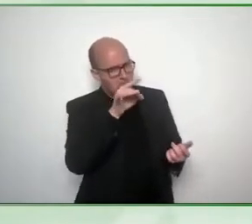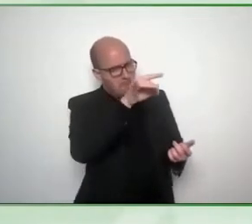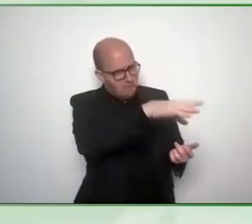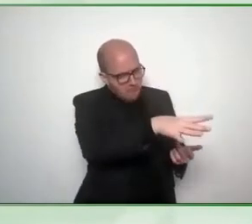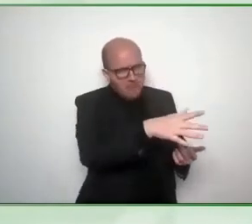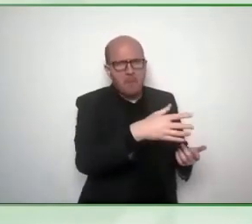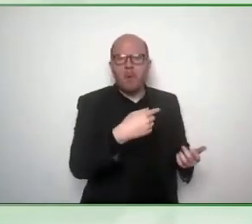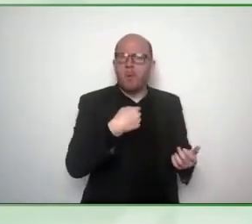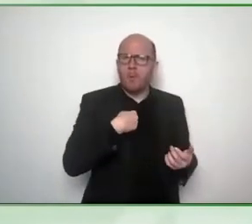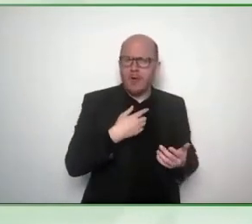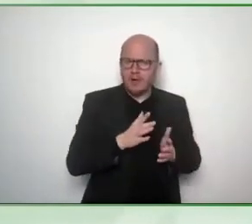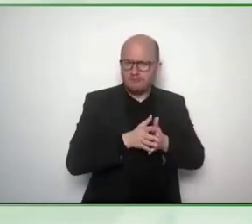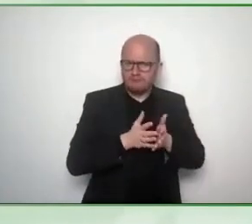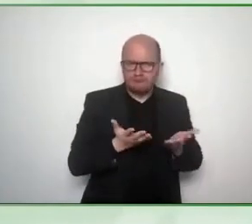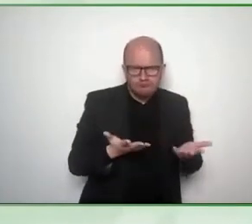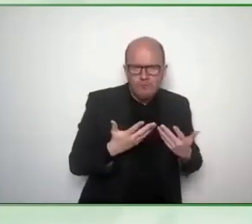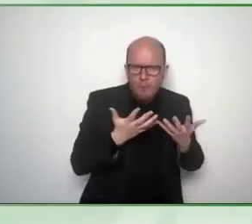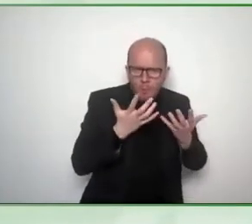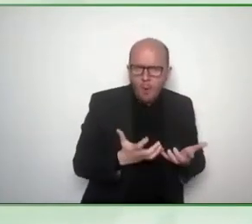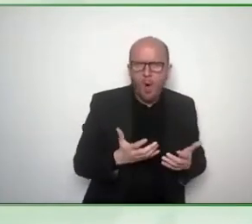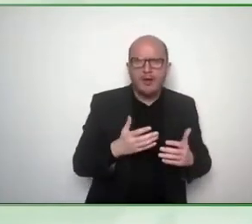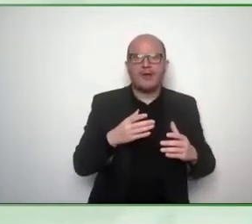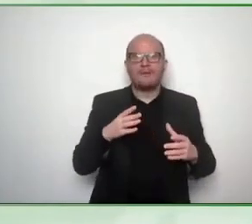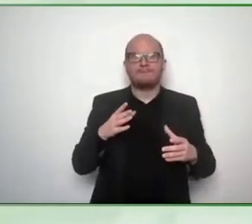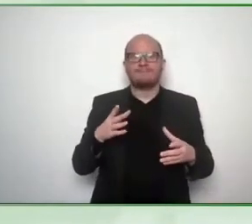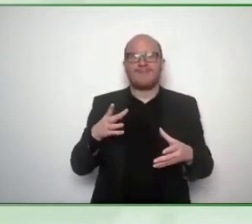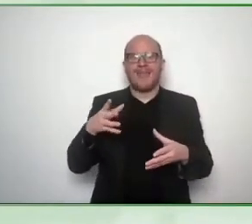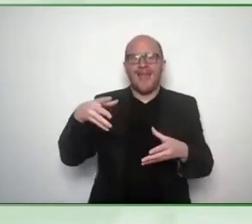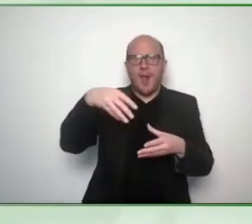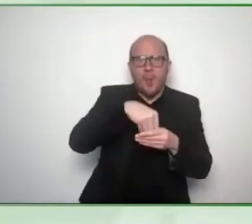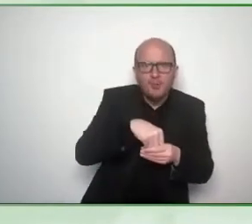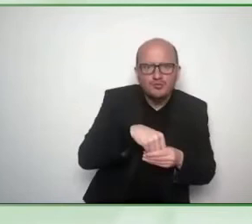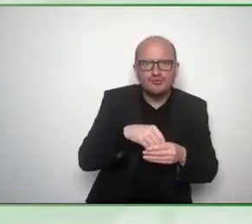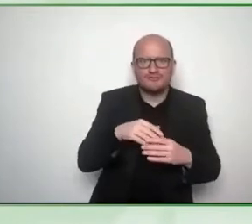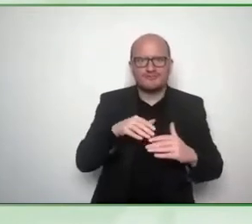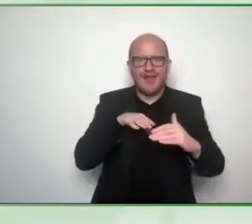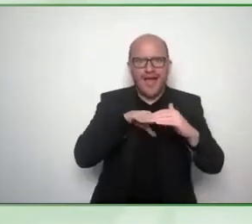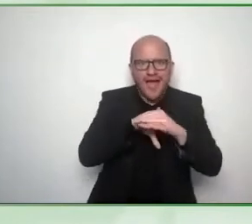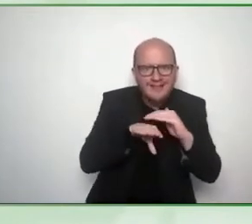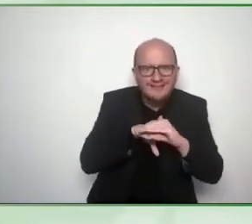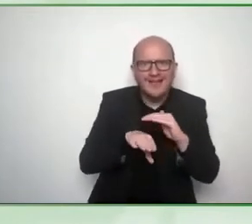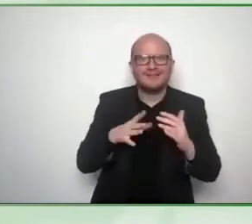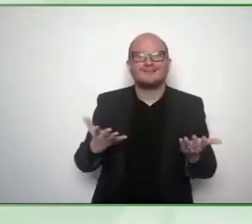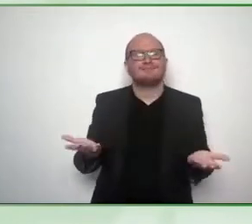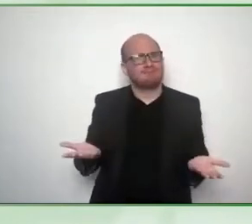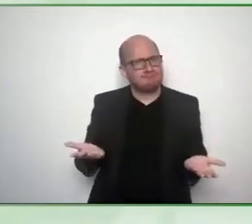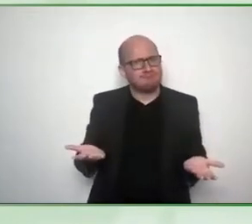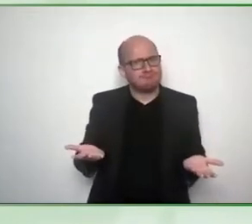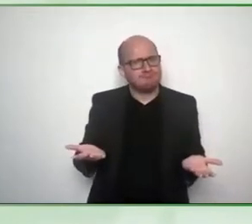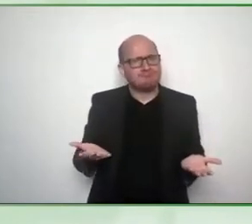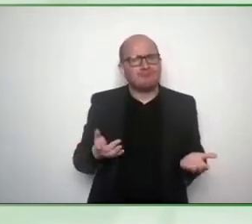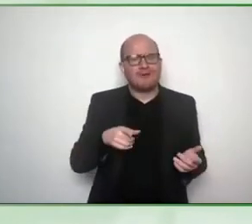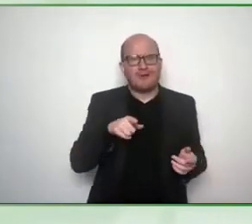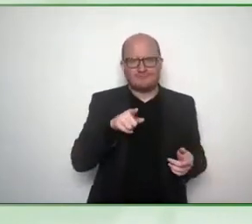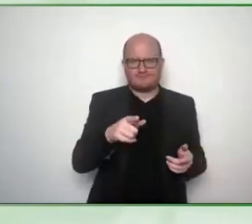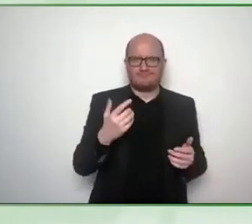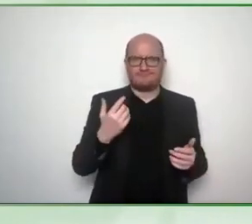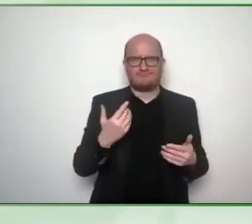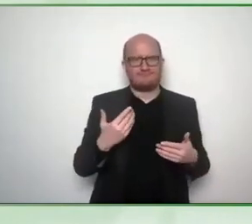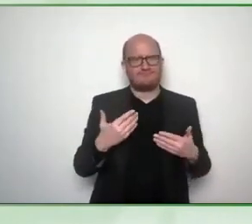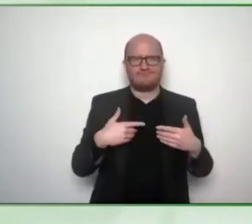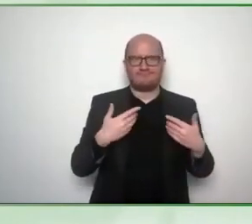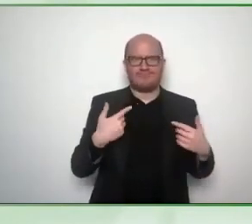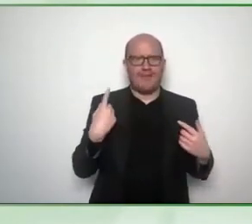because this is what we talk in our everyday life but i think we should uh